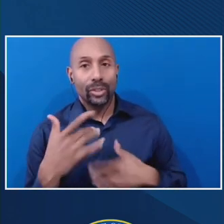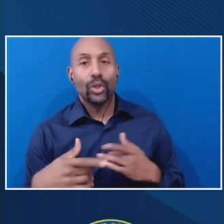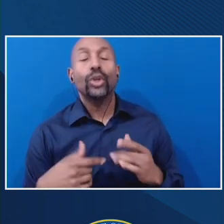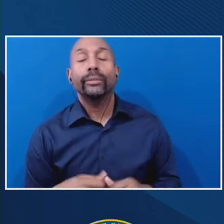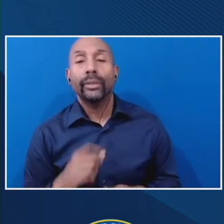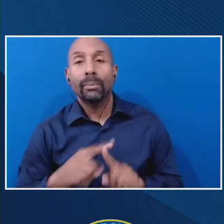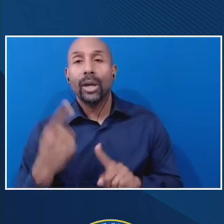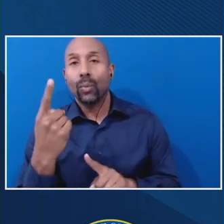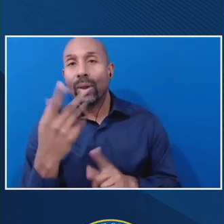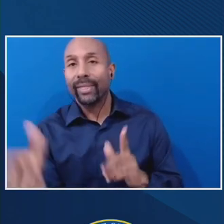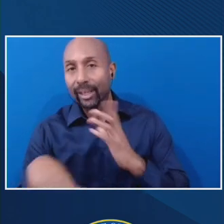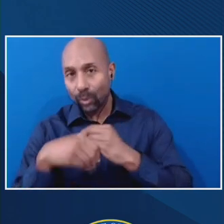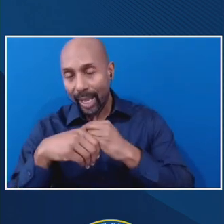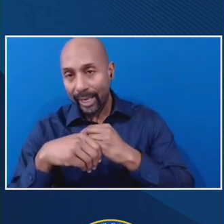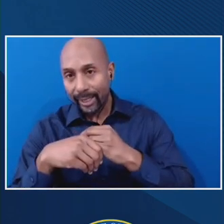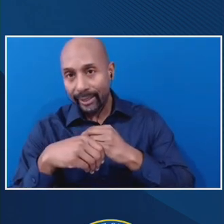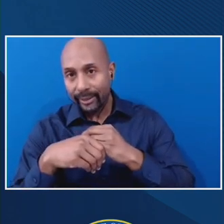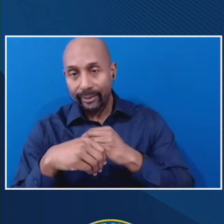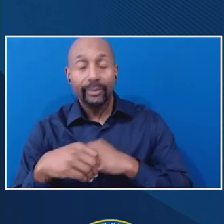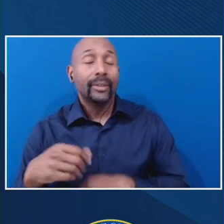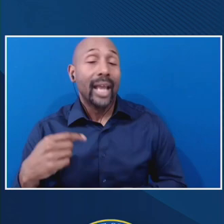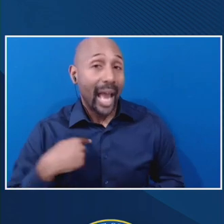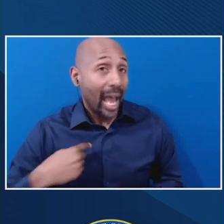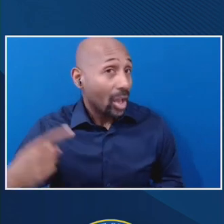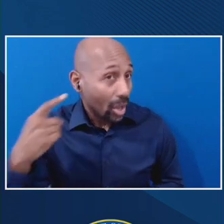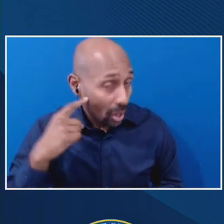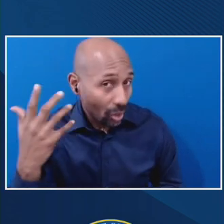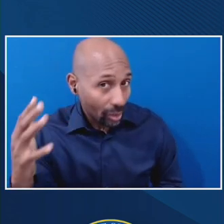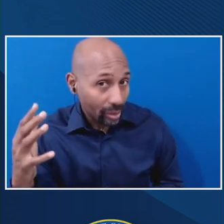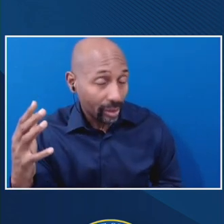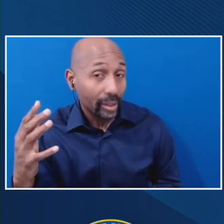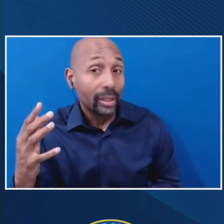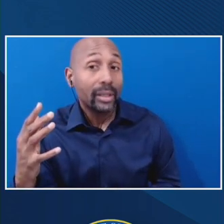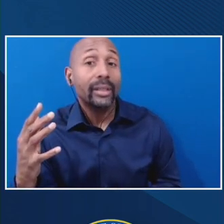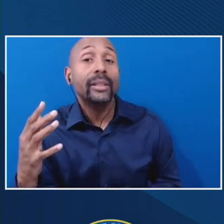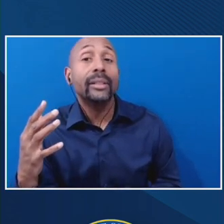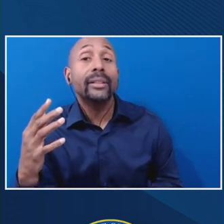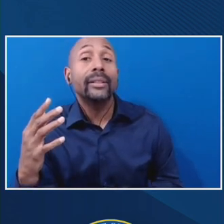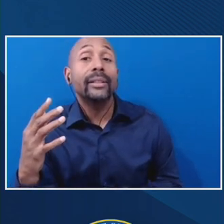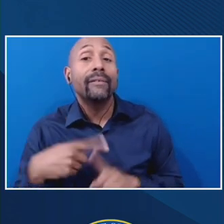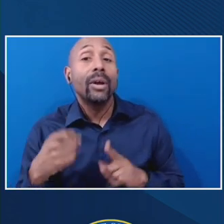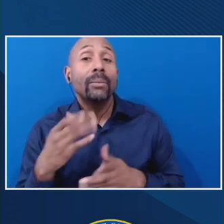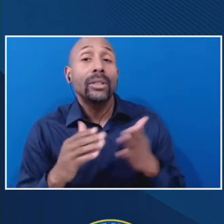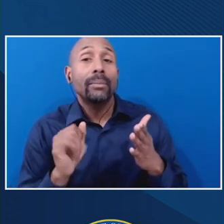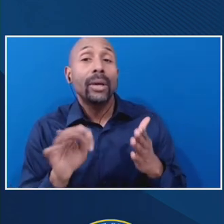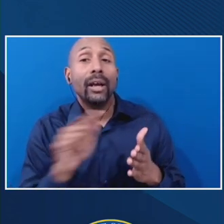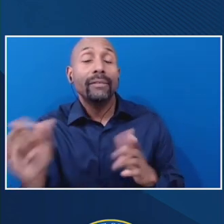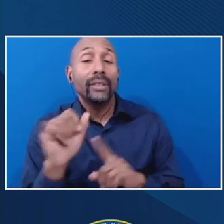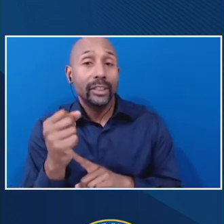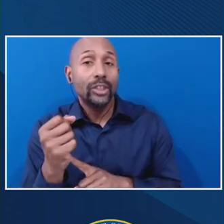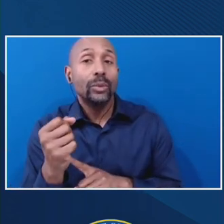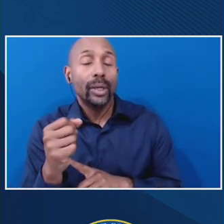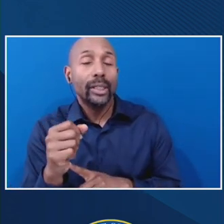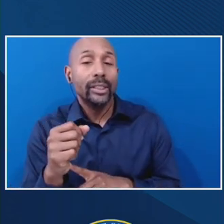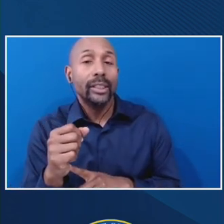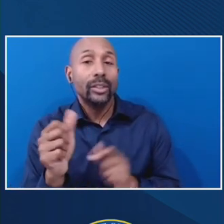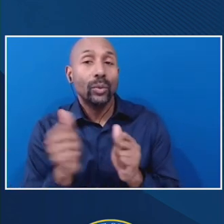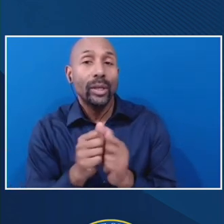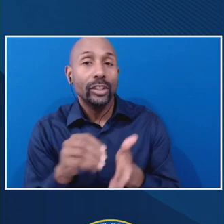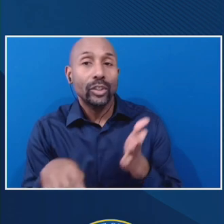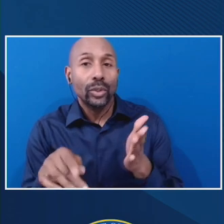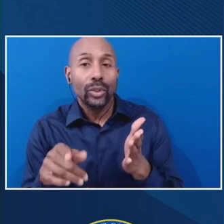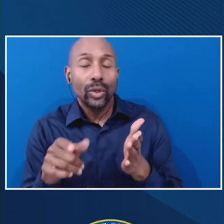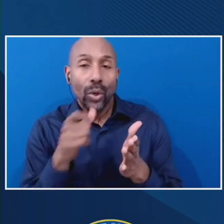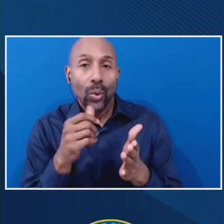mention that, um, I have heard that, um, in some of, uh, the, the situations where students are preyed upon by